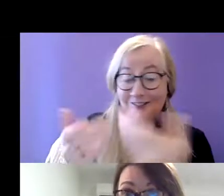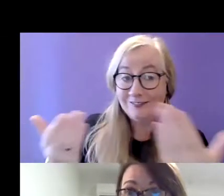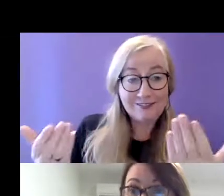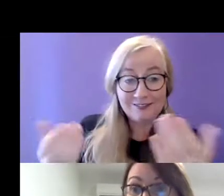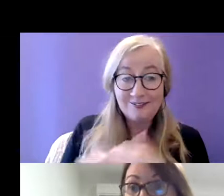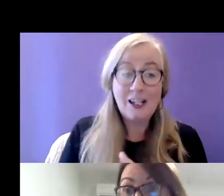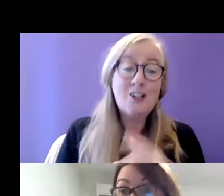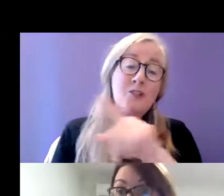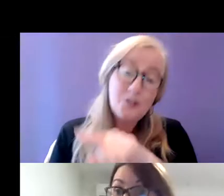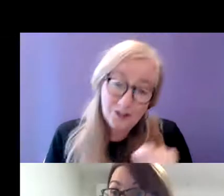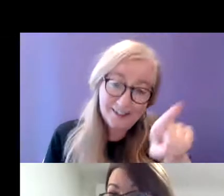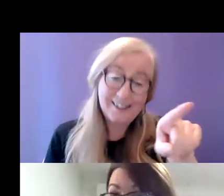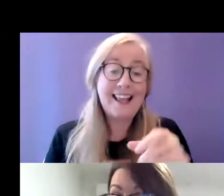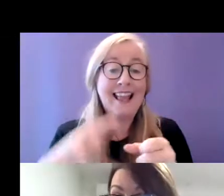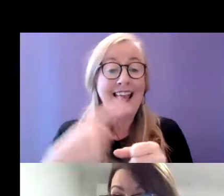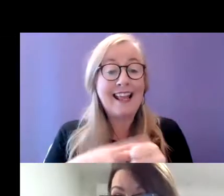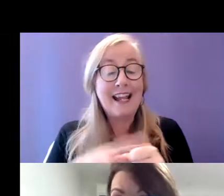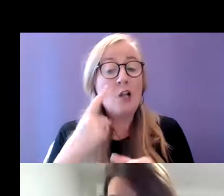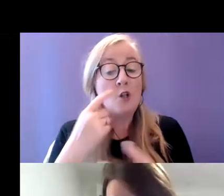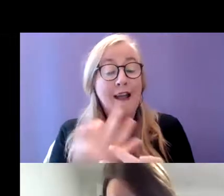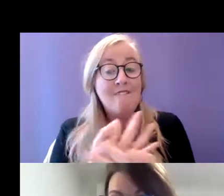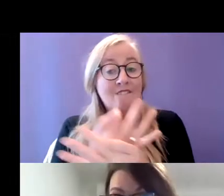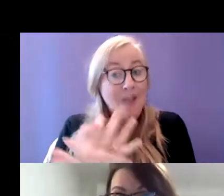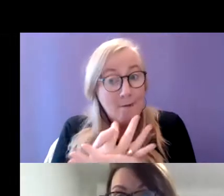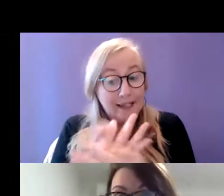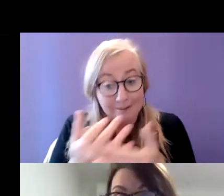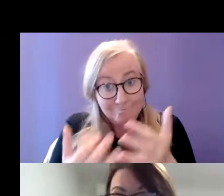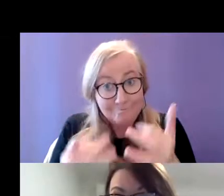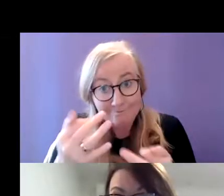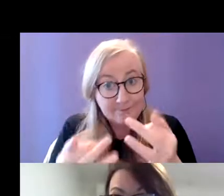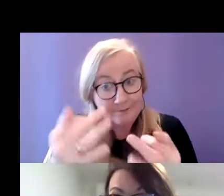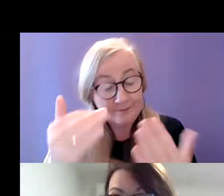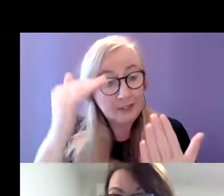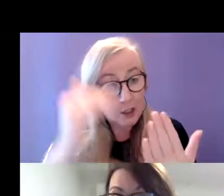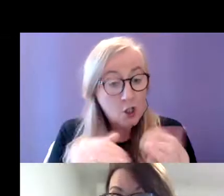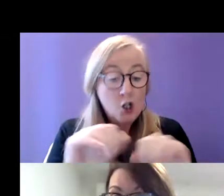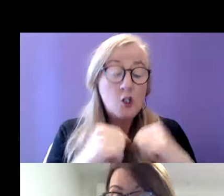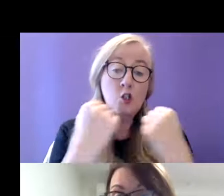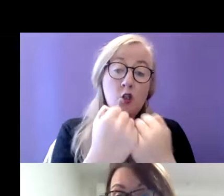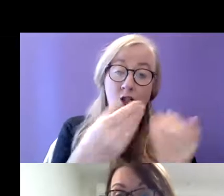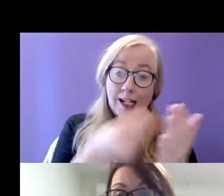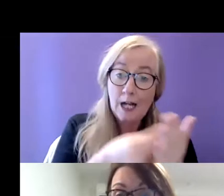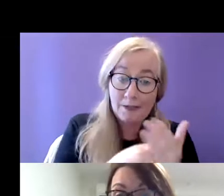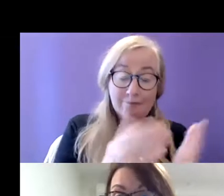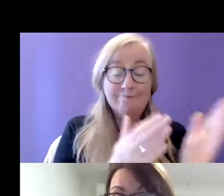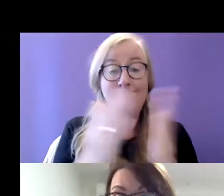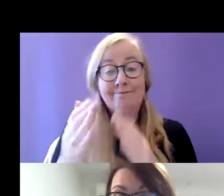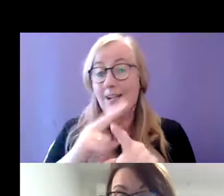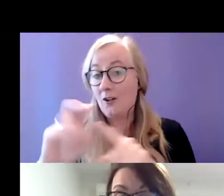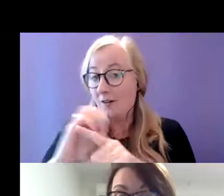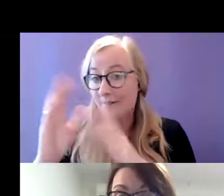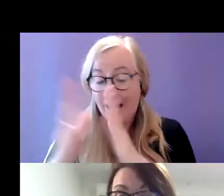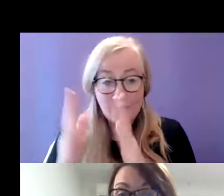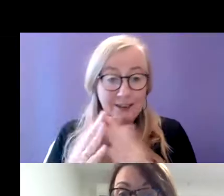Again, I'm going to move on to the family findings now. We'll again look at these socioeconomic issues, inadequate housing, housing